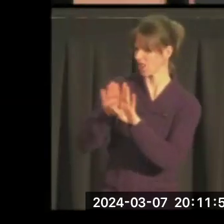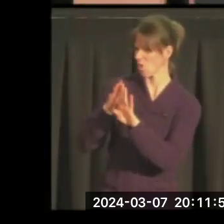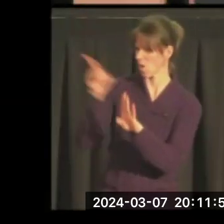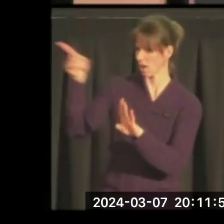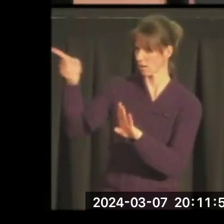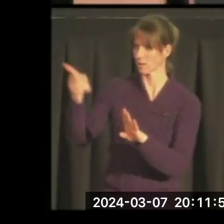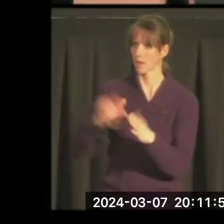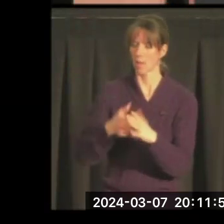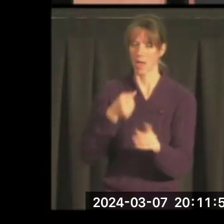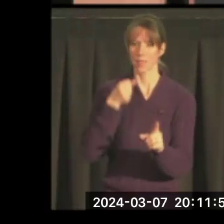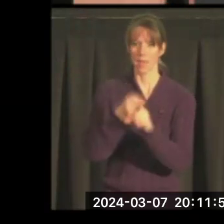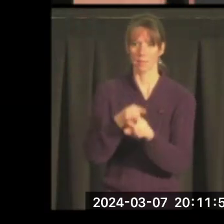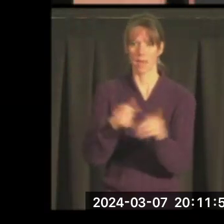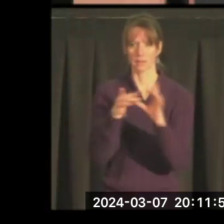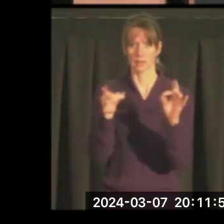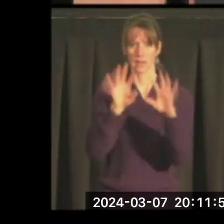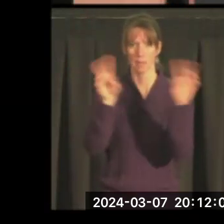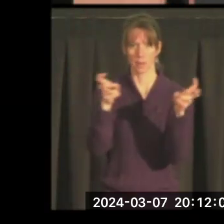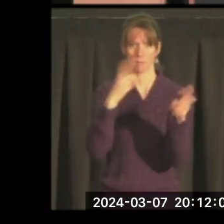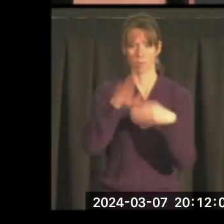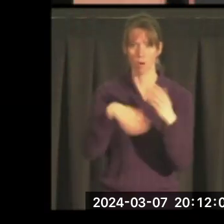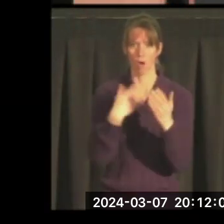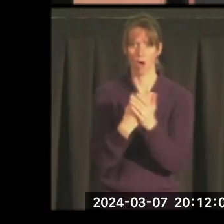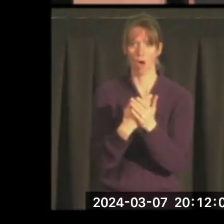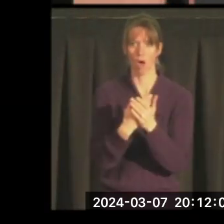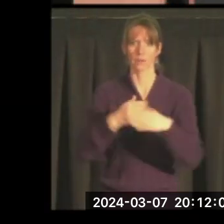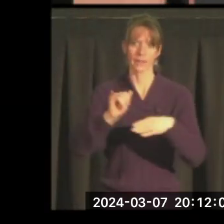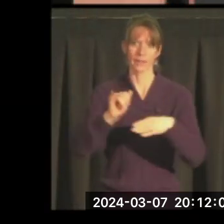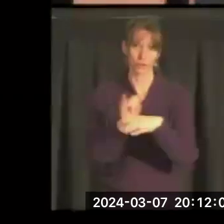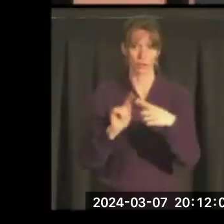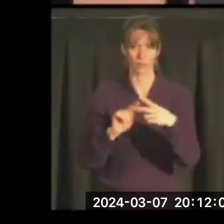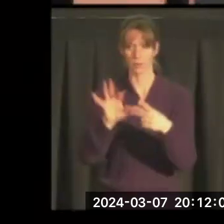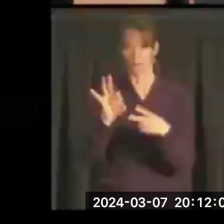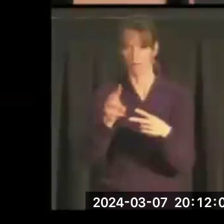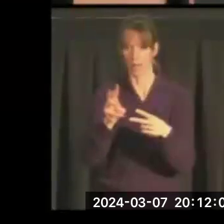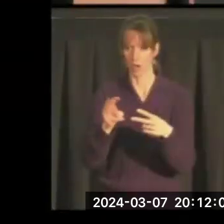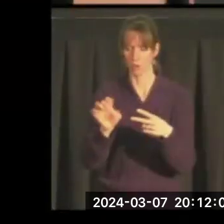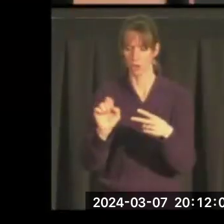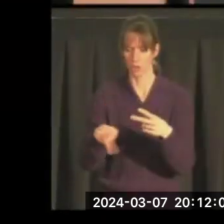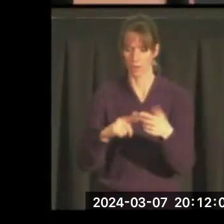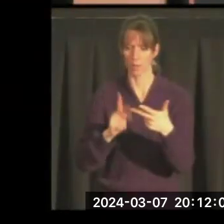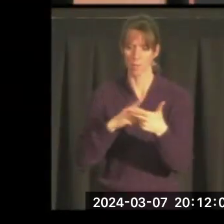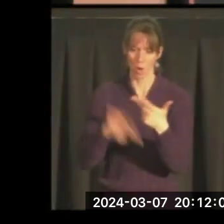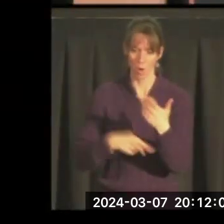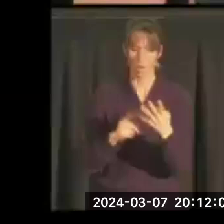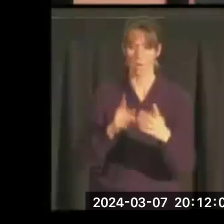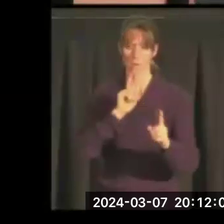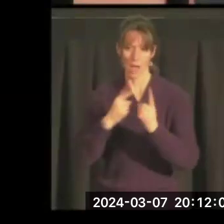the impact statement of all of the internships, fellowships, programs, dialogues,